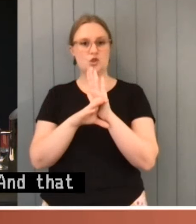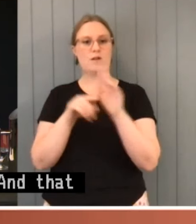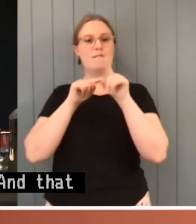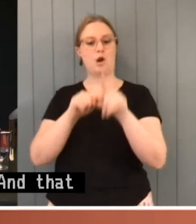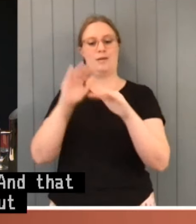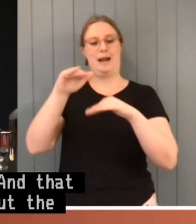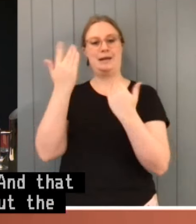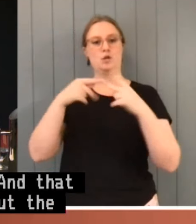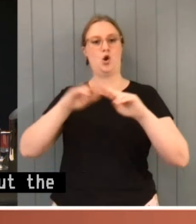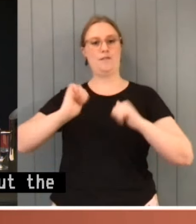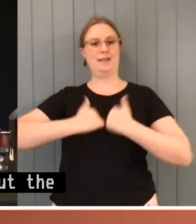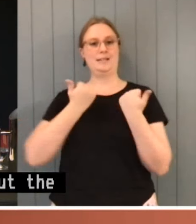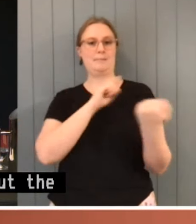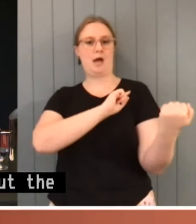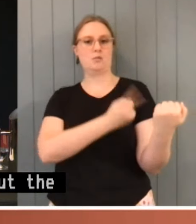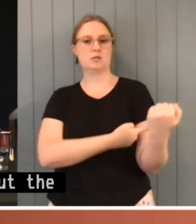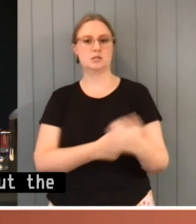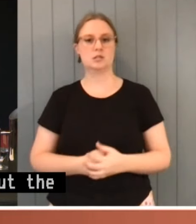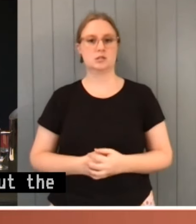If I could comment on that slightly.